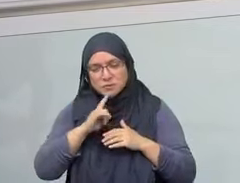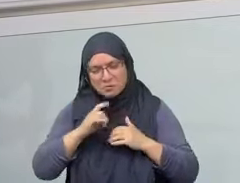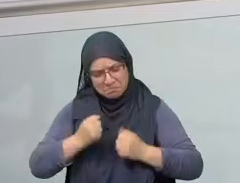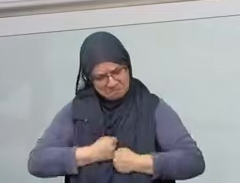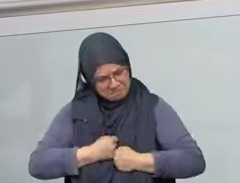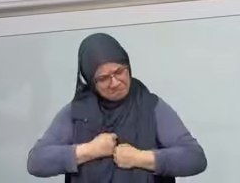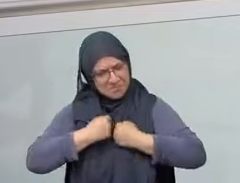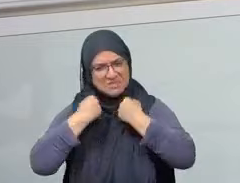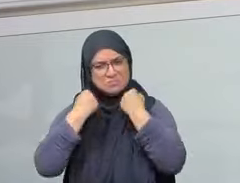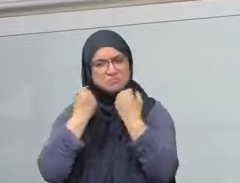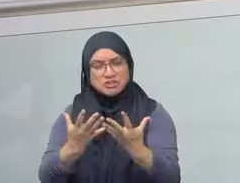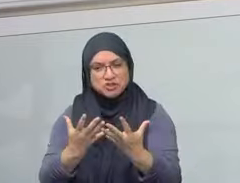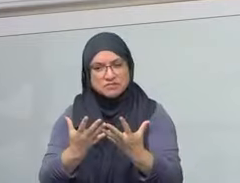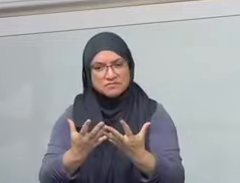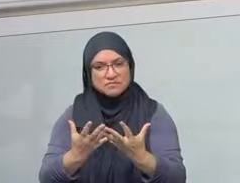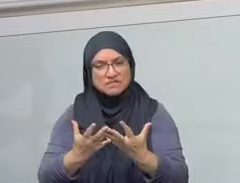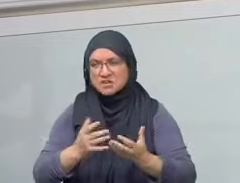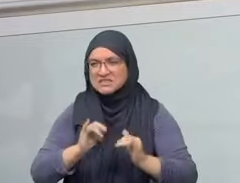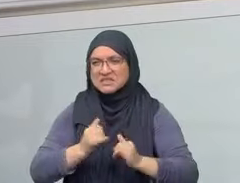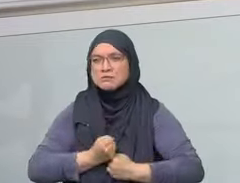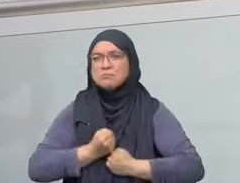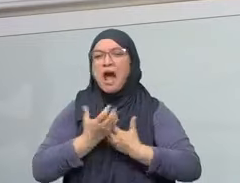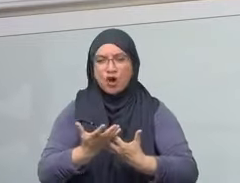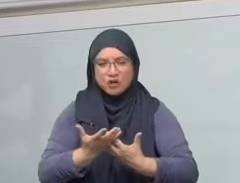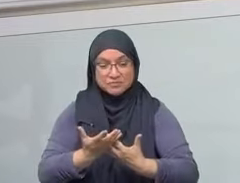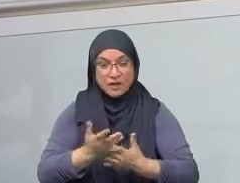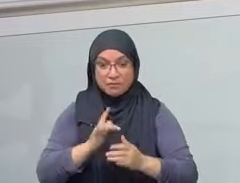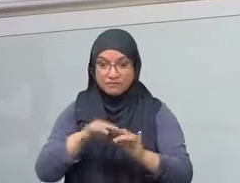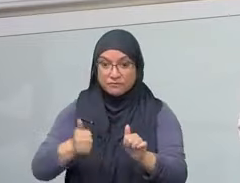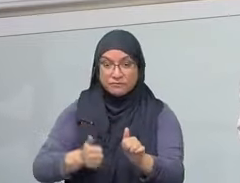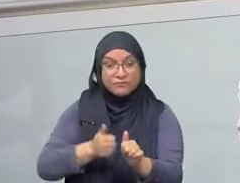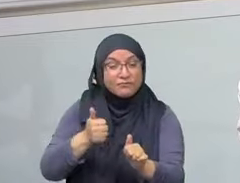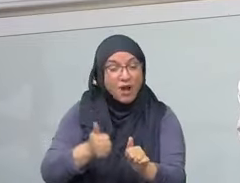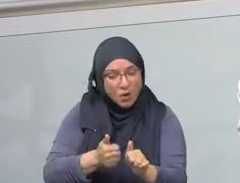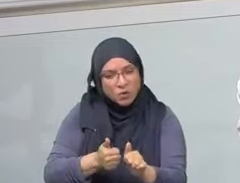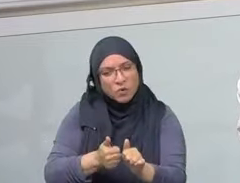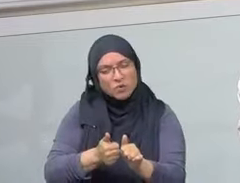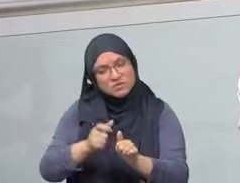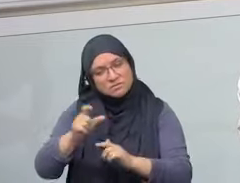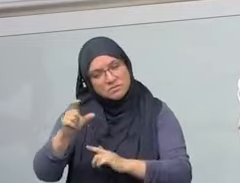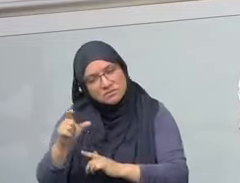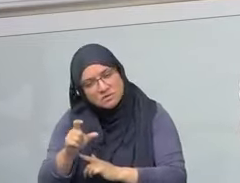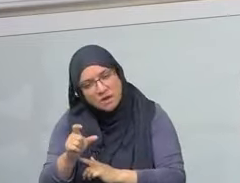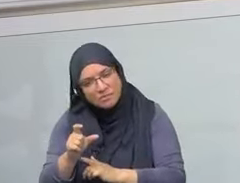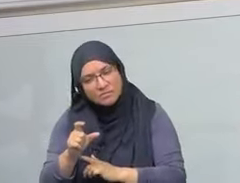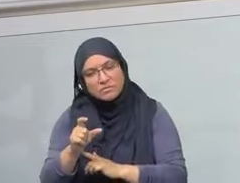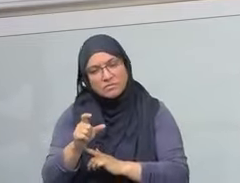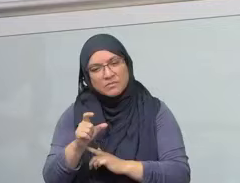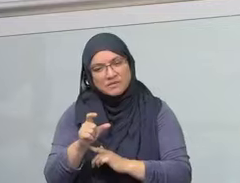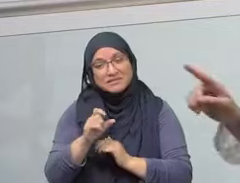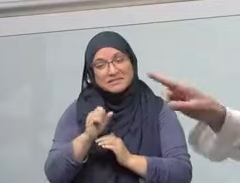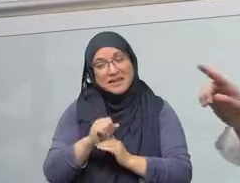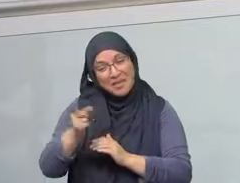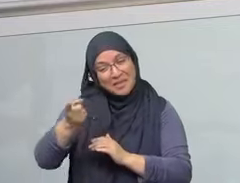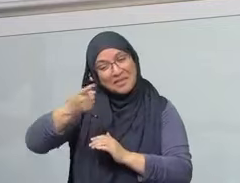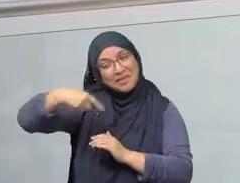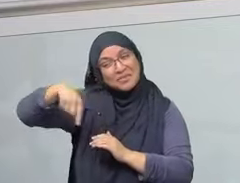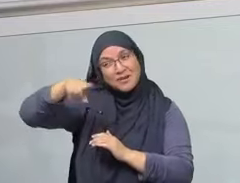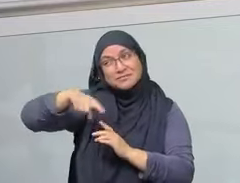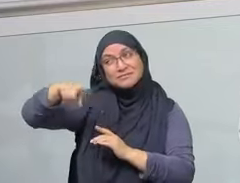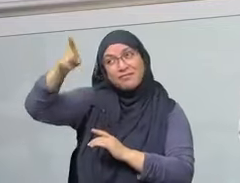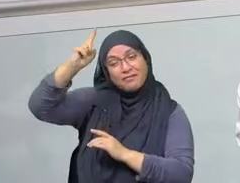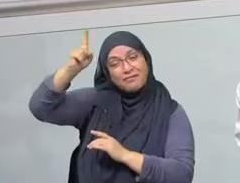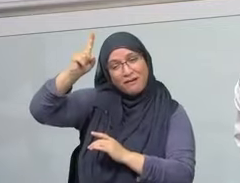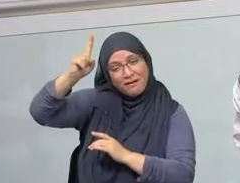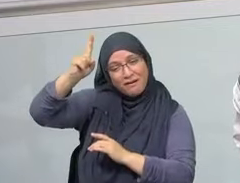silence. And Allah will hold us to account for what we could do and did not do. May Allah not make us amongst those that betray